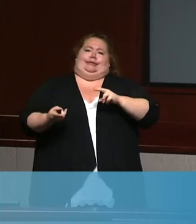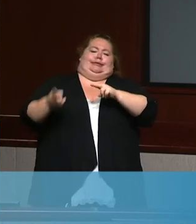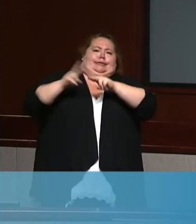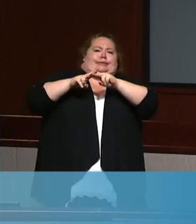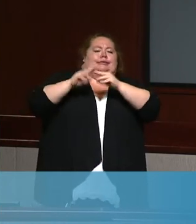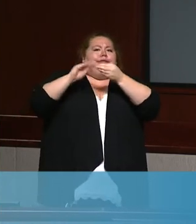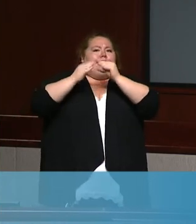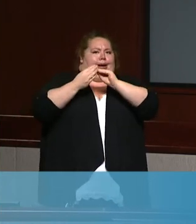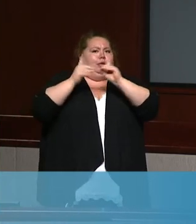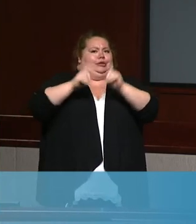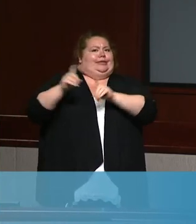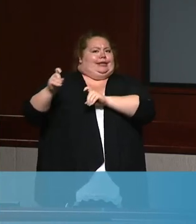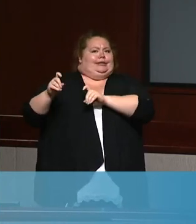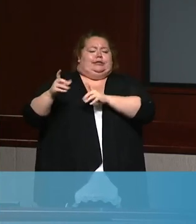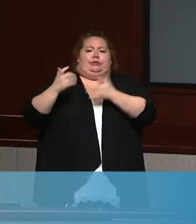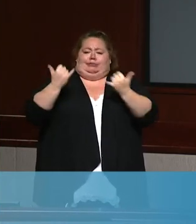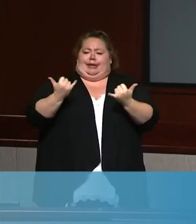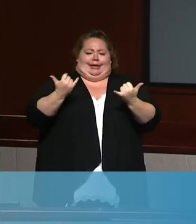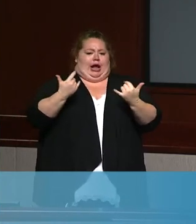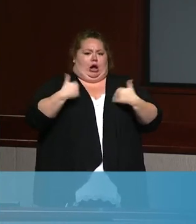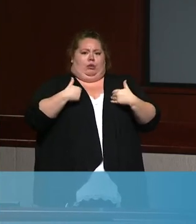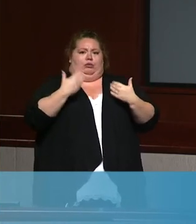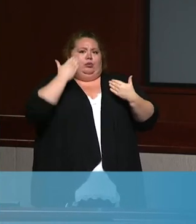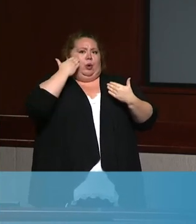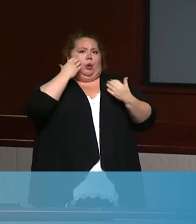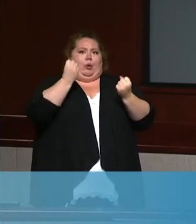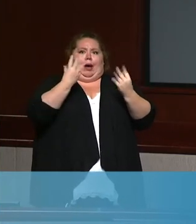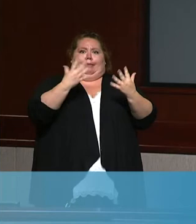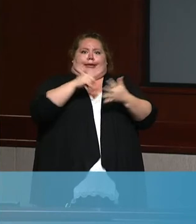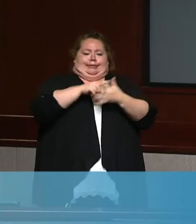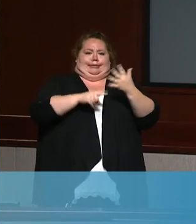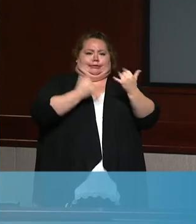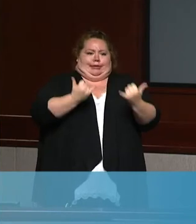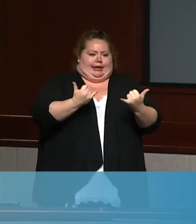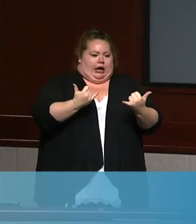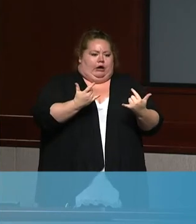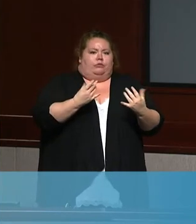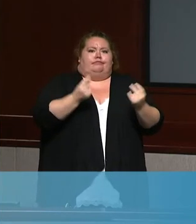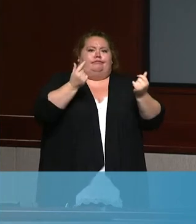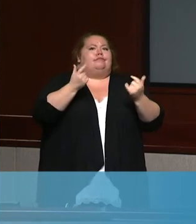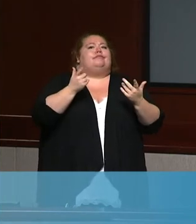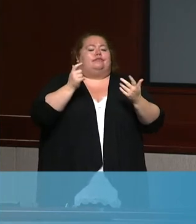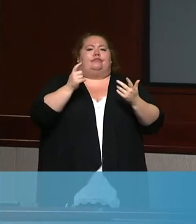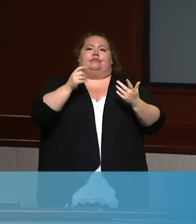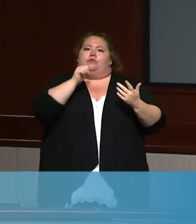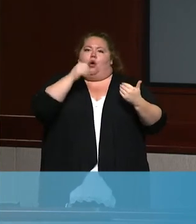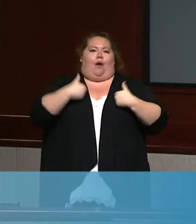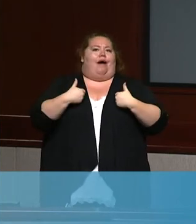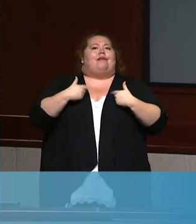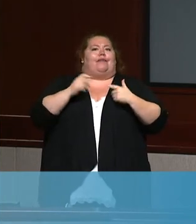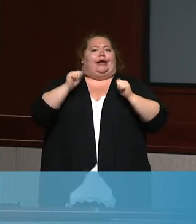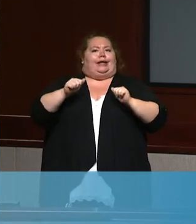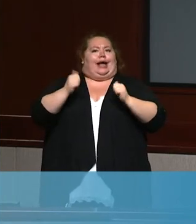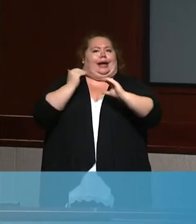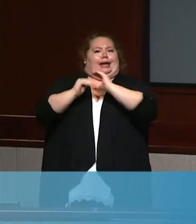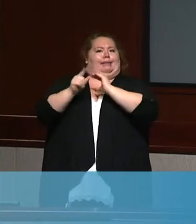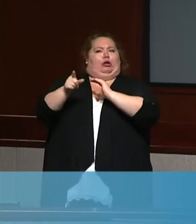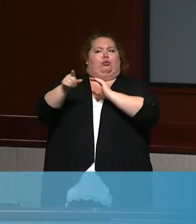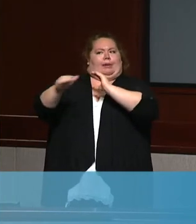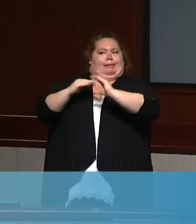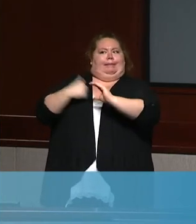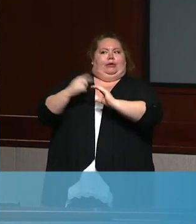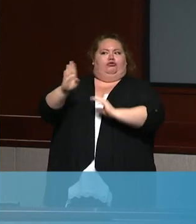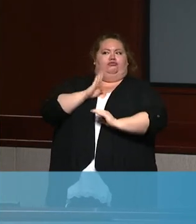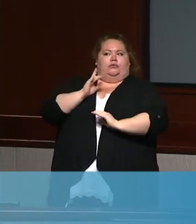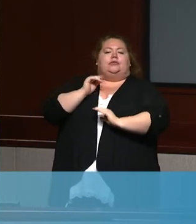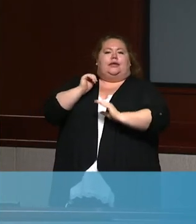off. So, Carrie, I don't have it at my fingertips, but I'd be to provide it to you later. So if you'll just email me, I'll get it to you.